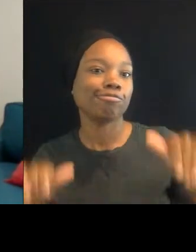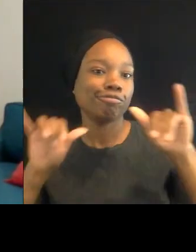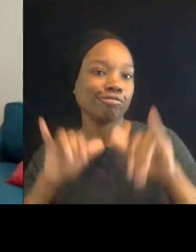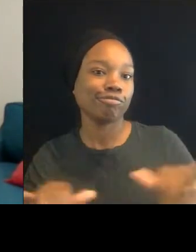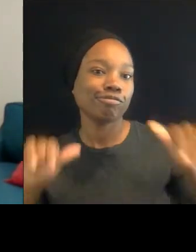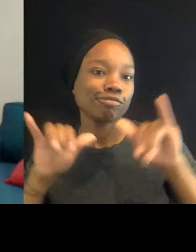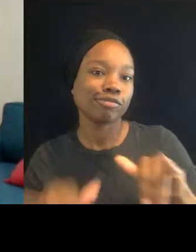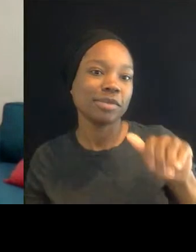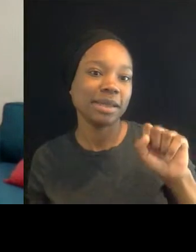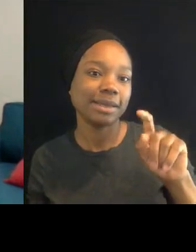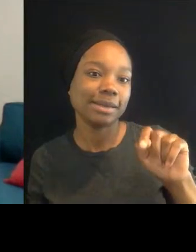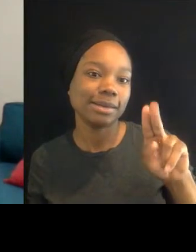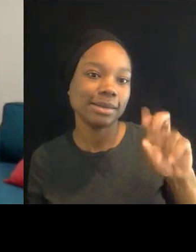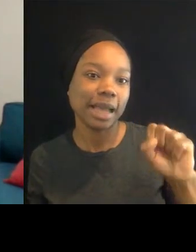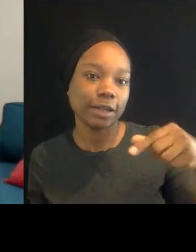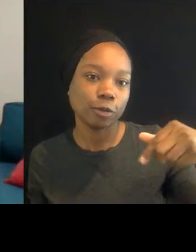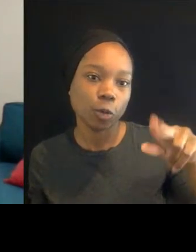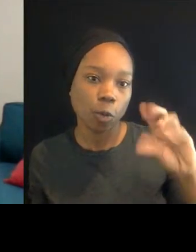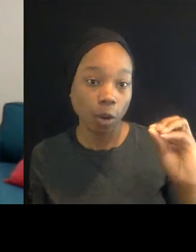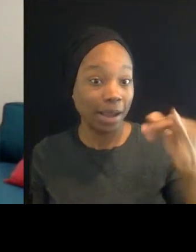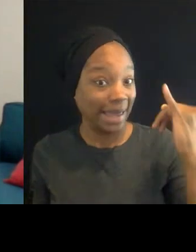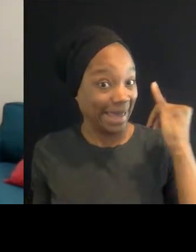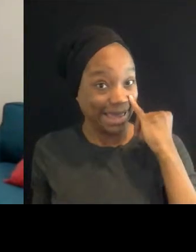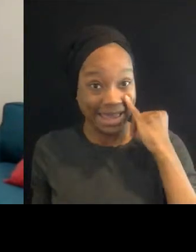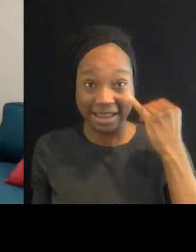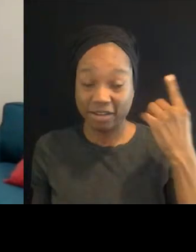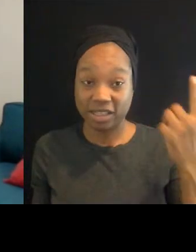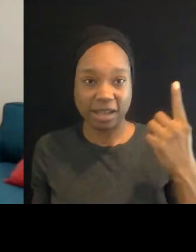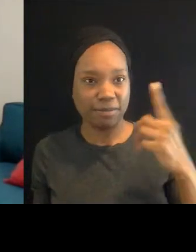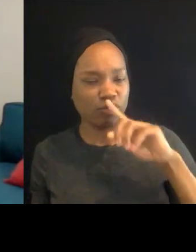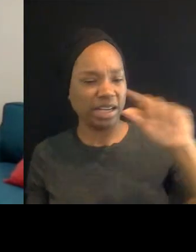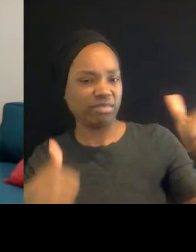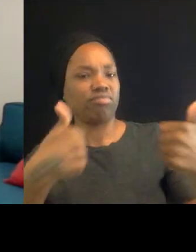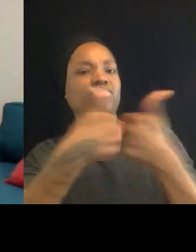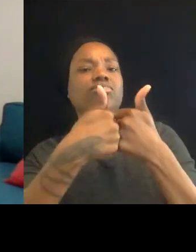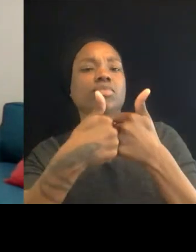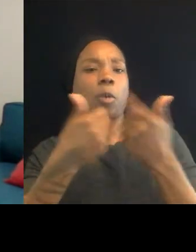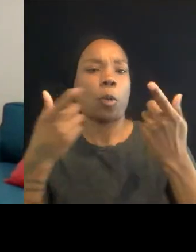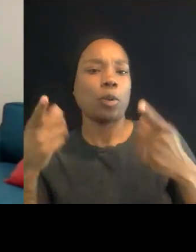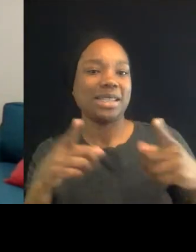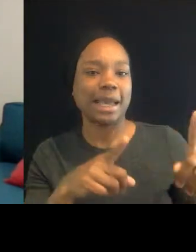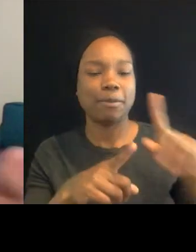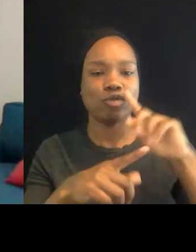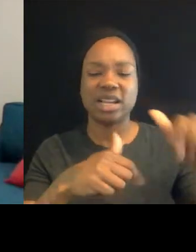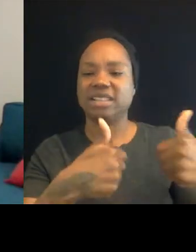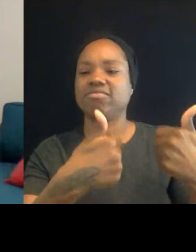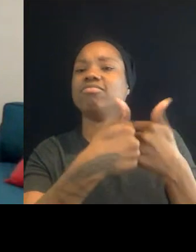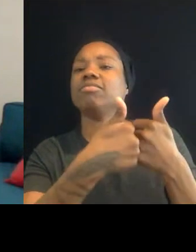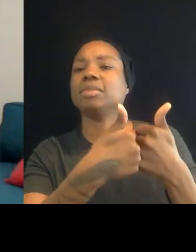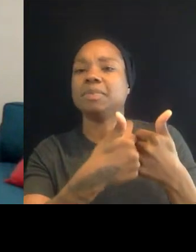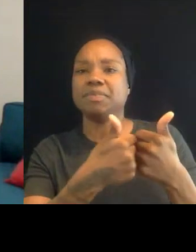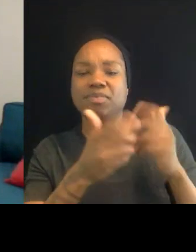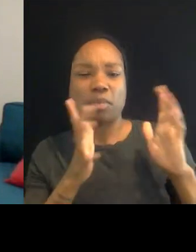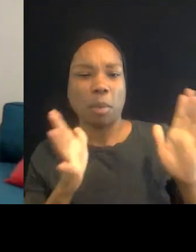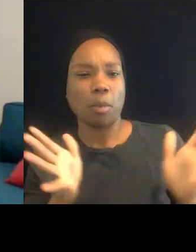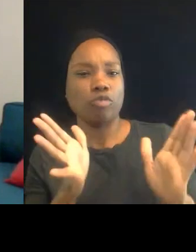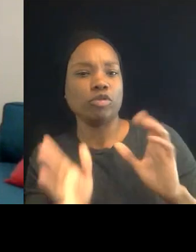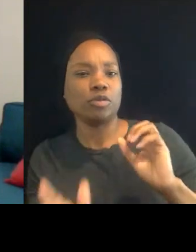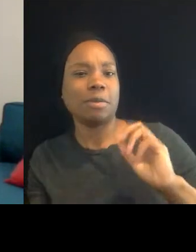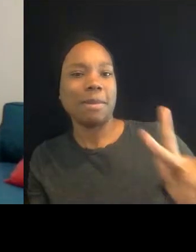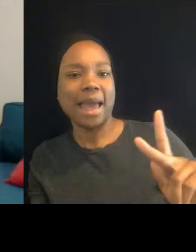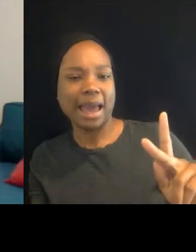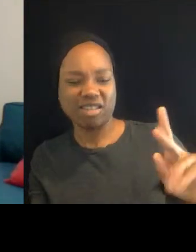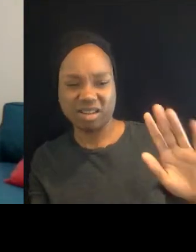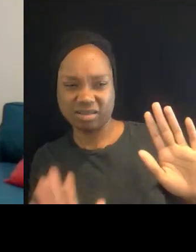questions what's happening, if there's anything that pushes back, if anyone says, hey, this is unfair, this is